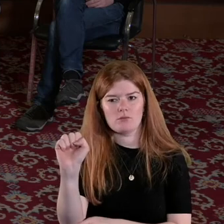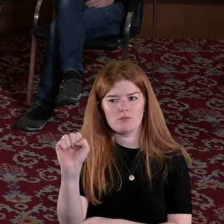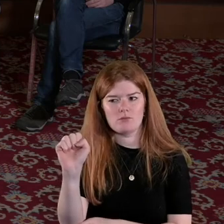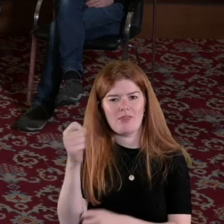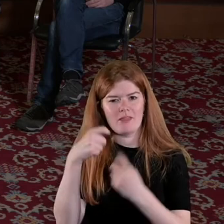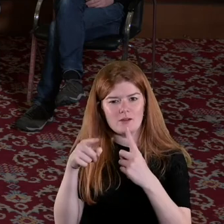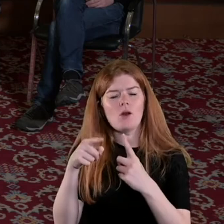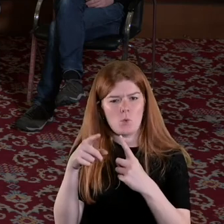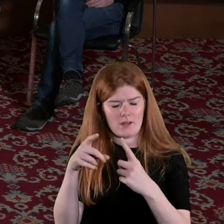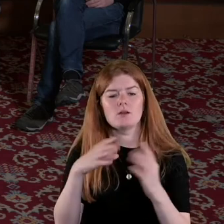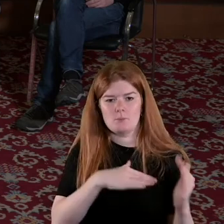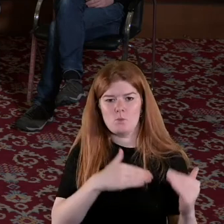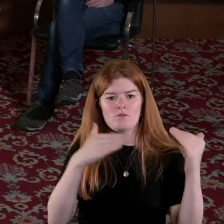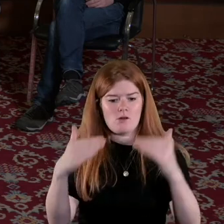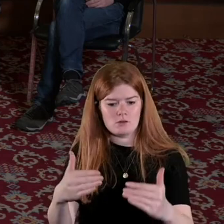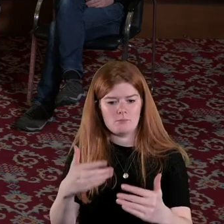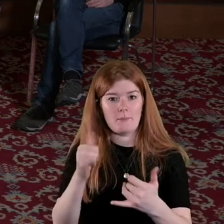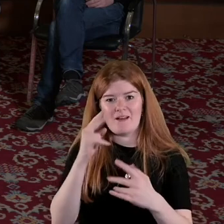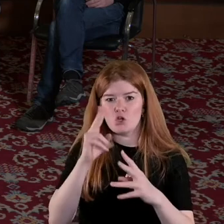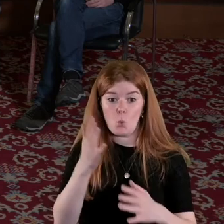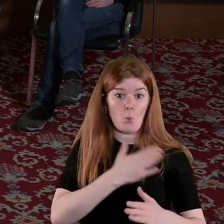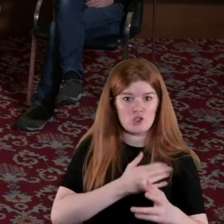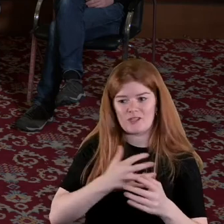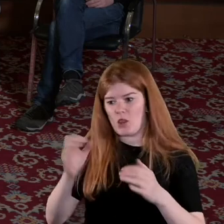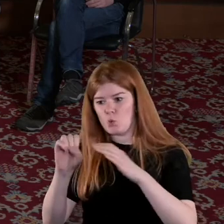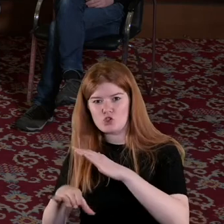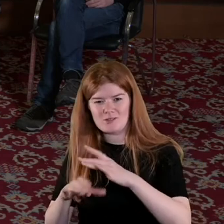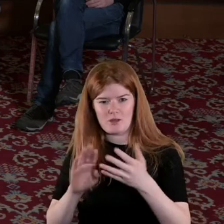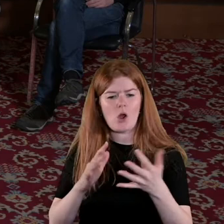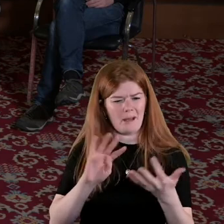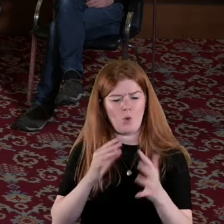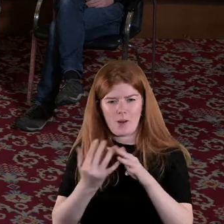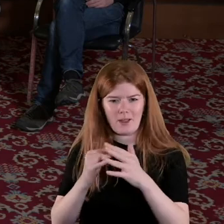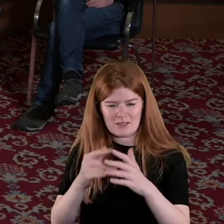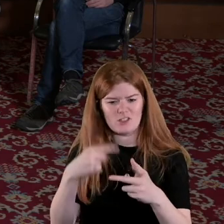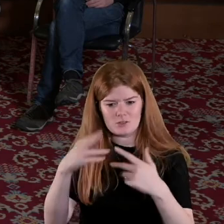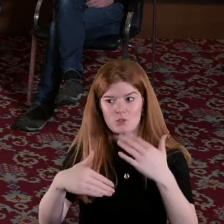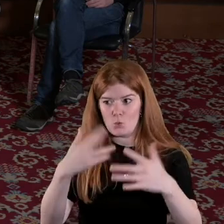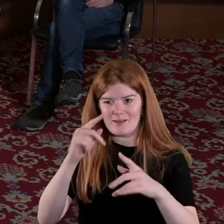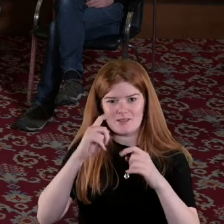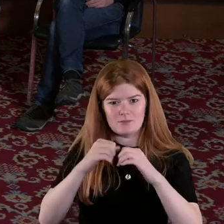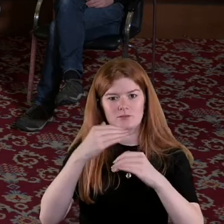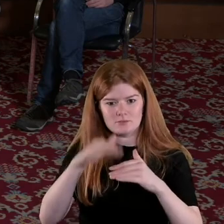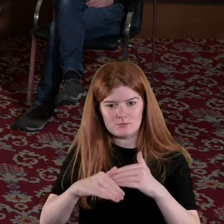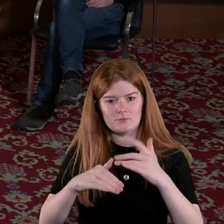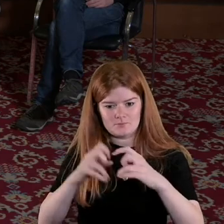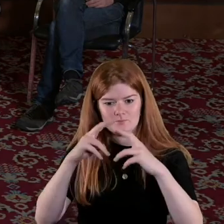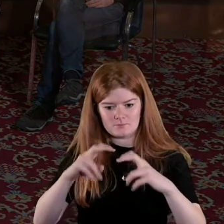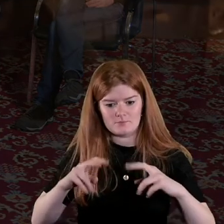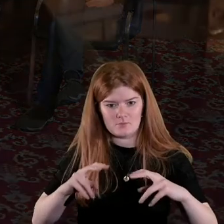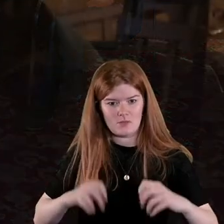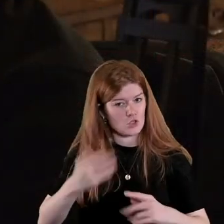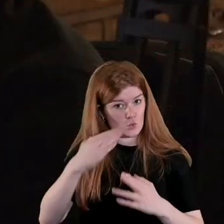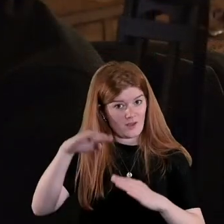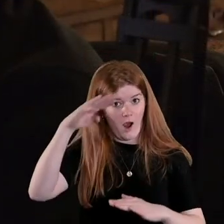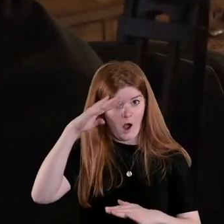then you move on to maybe look at the winners and the losers it becomes more complicated you can see where I'm going with this is Ireland in